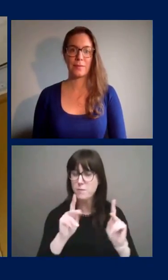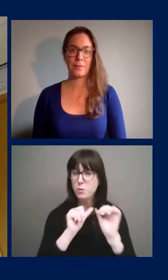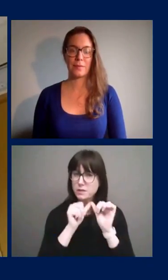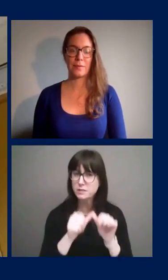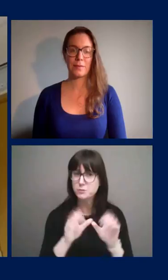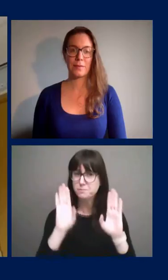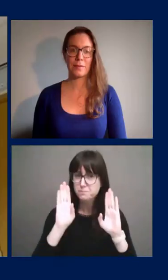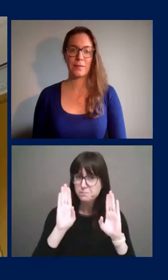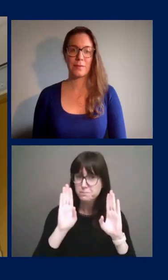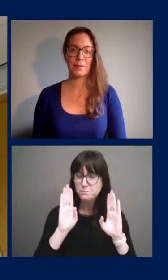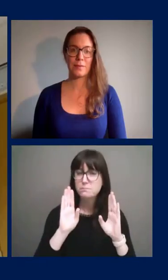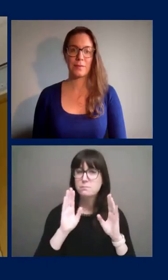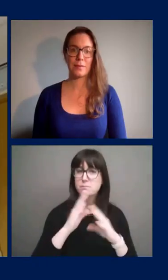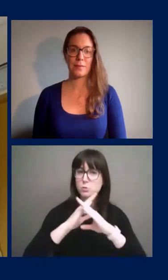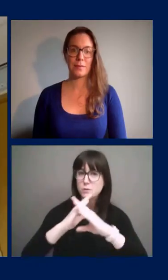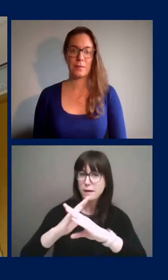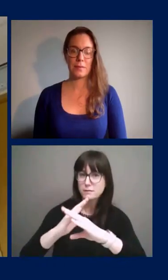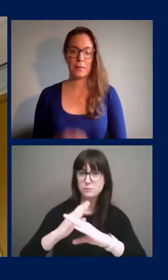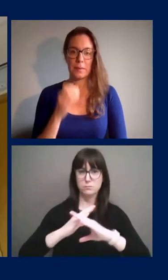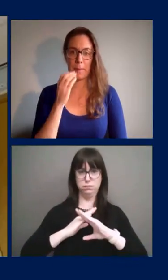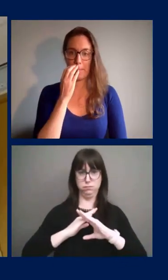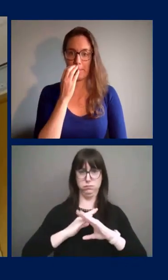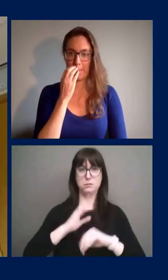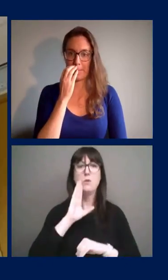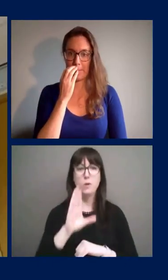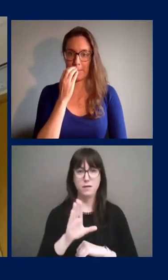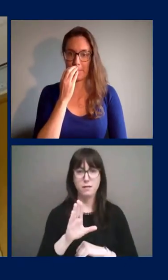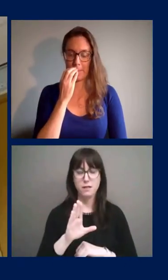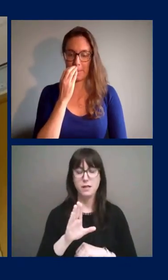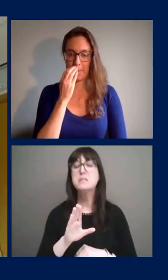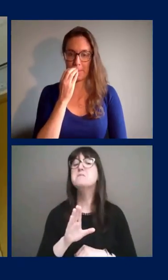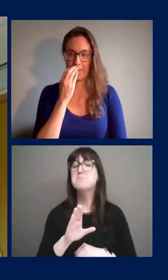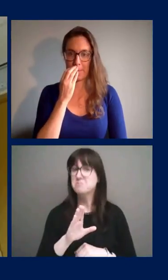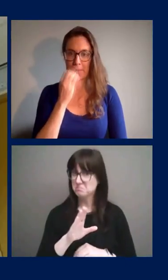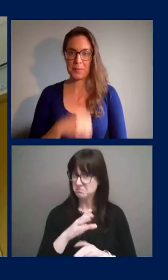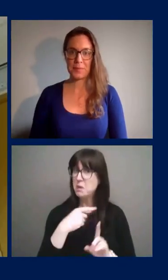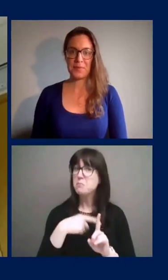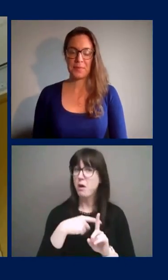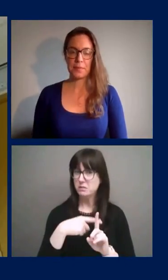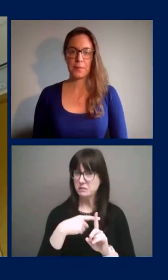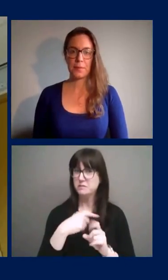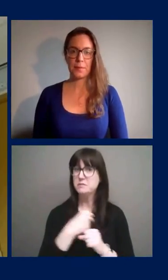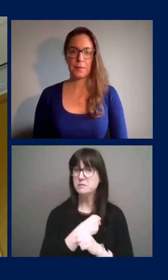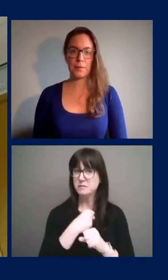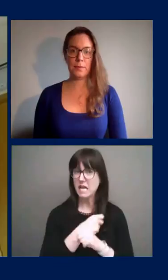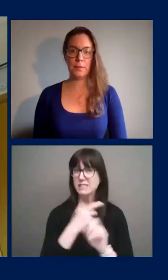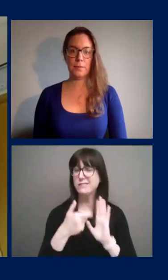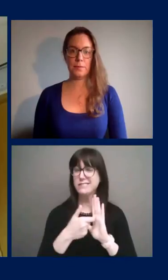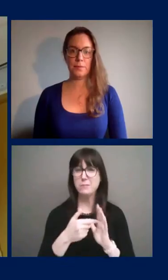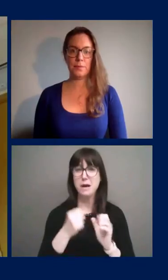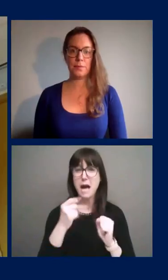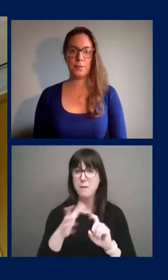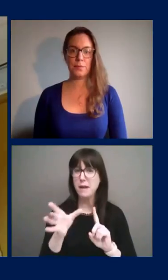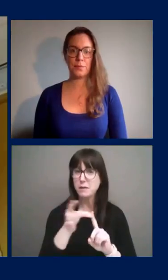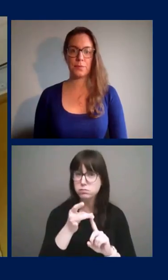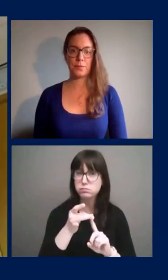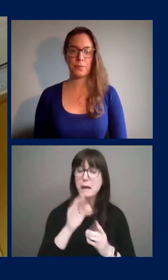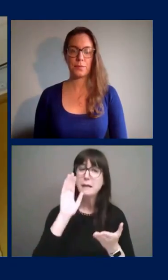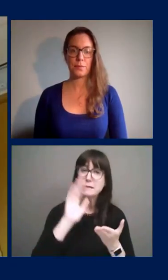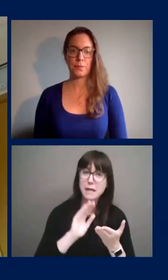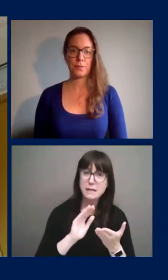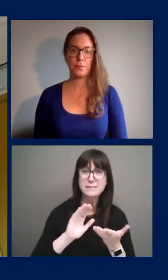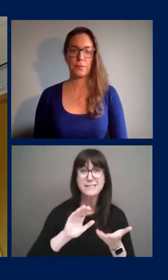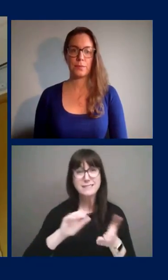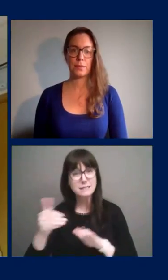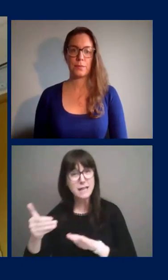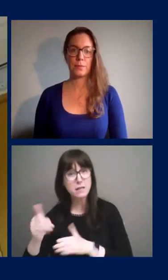and protect others. Although we are seeing some positive signs, such as the number of cases and deaths decreasing and